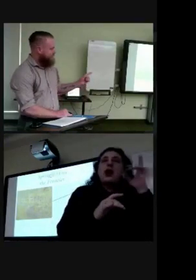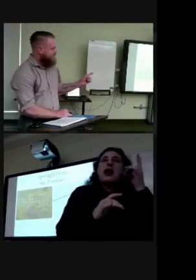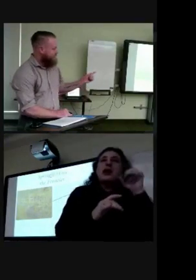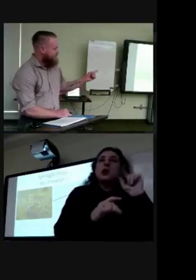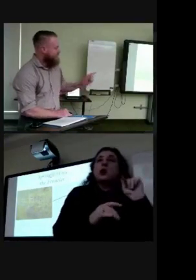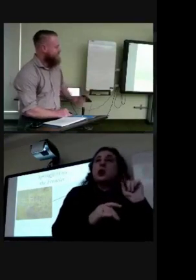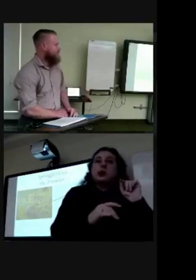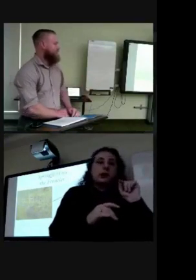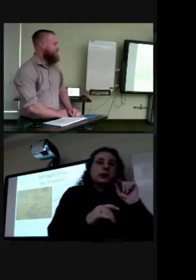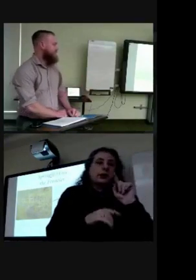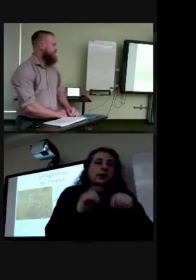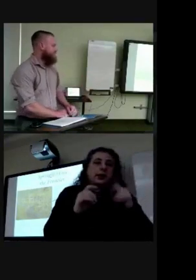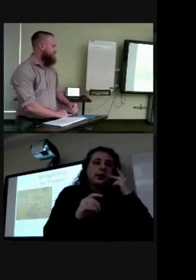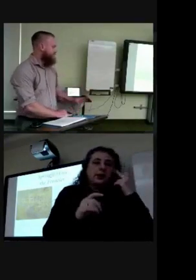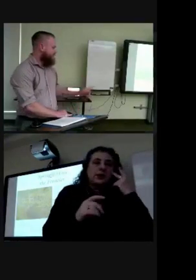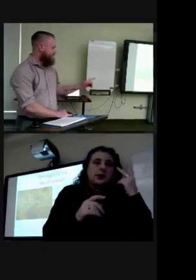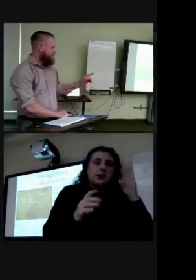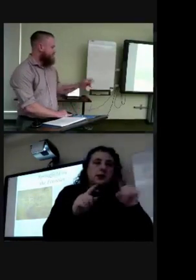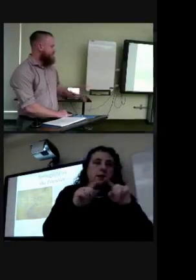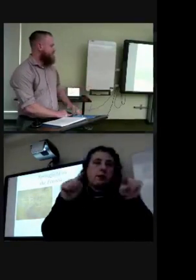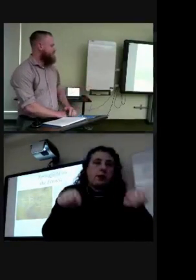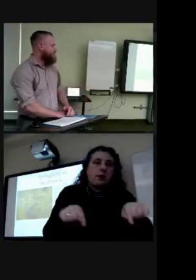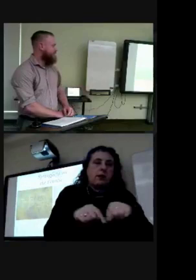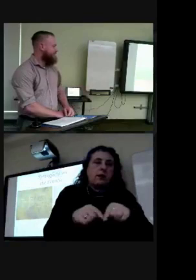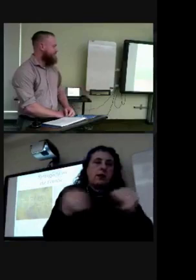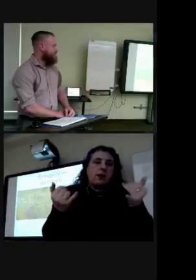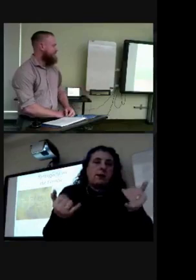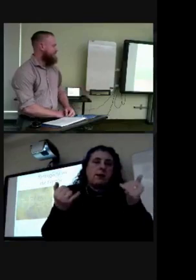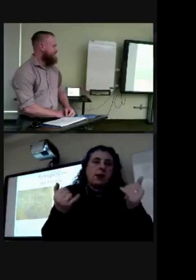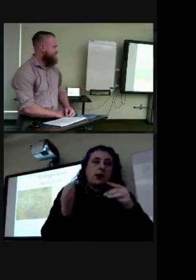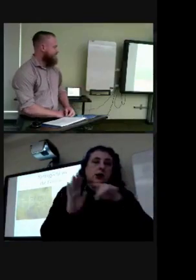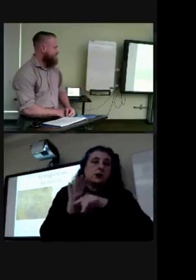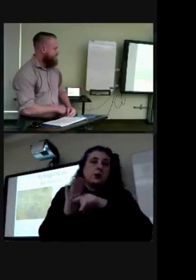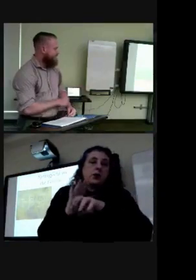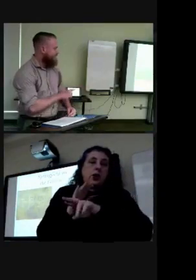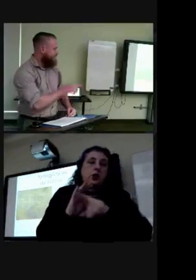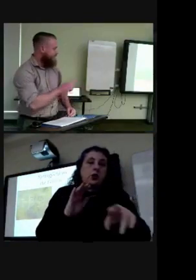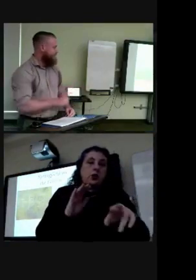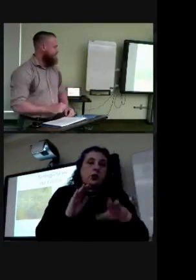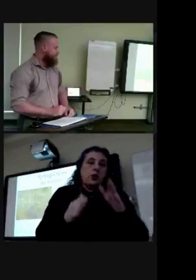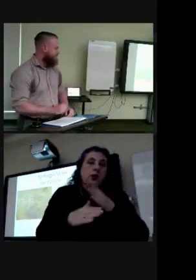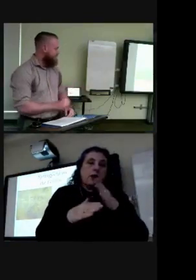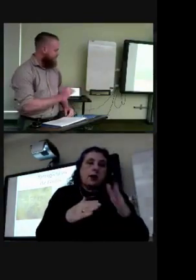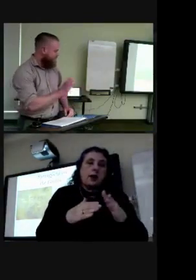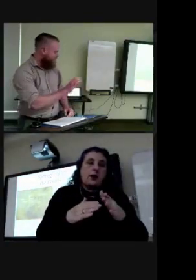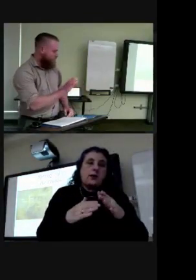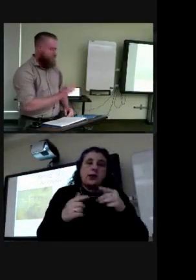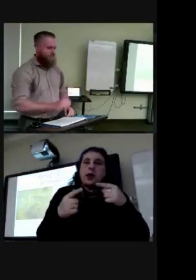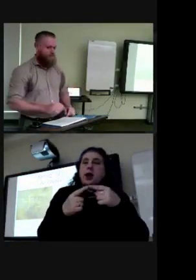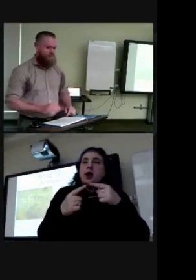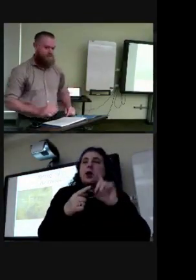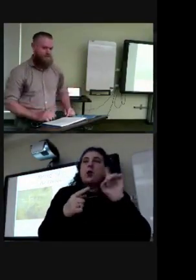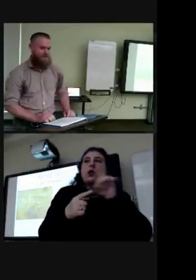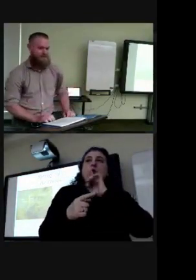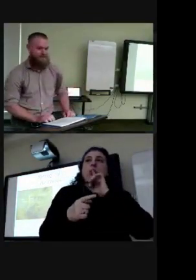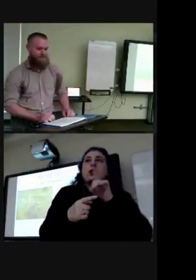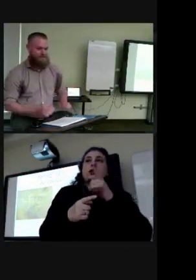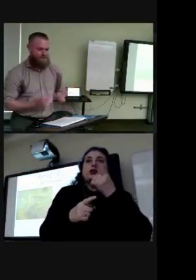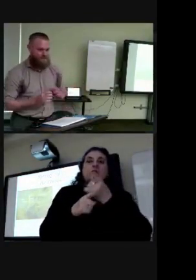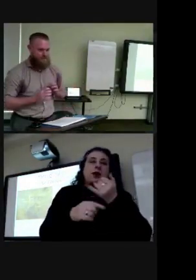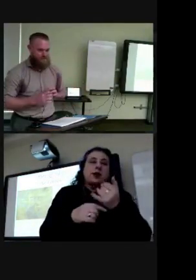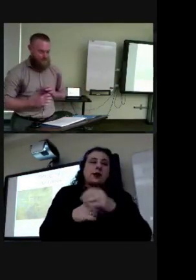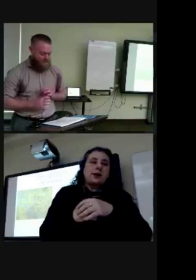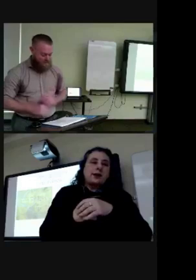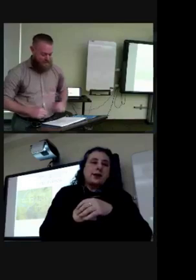you can't even see the little box but that's modern springfield on the right and the end of the arrow is where it was right there